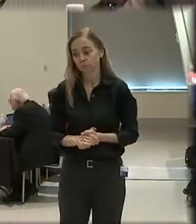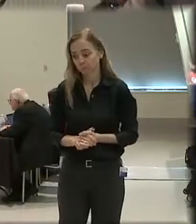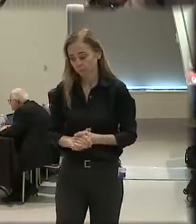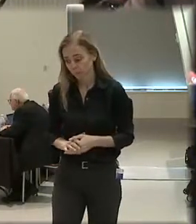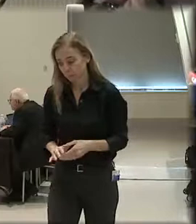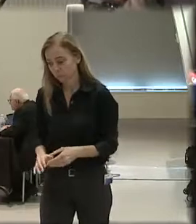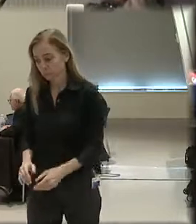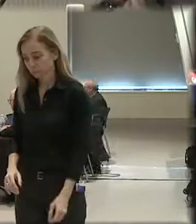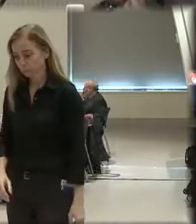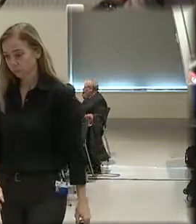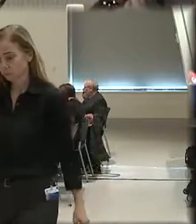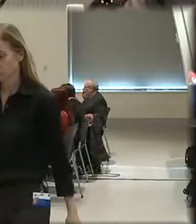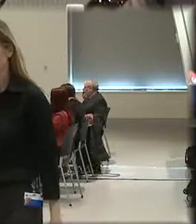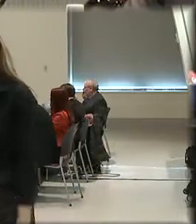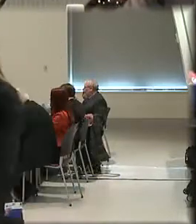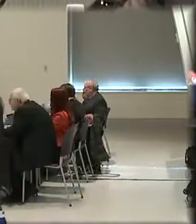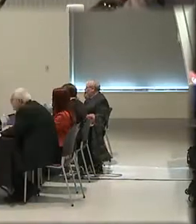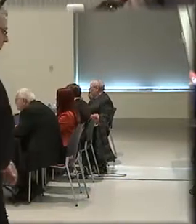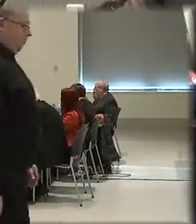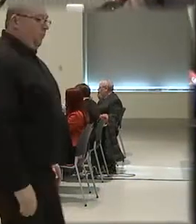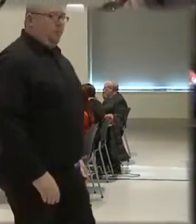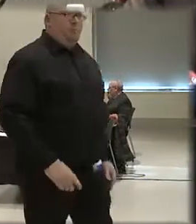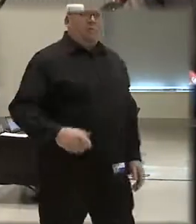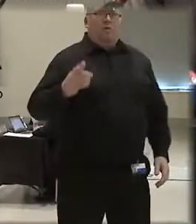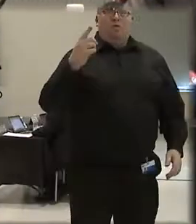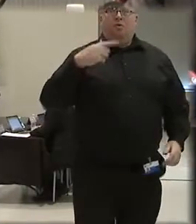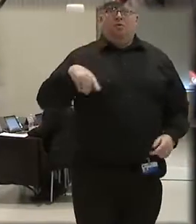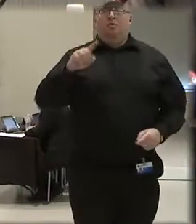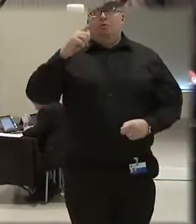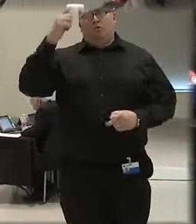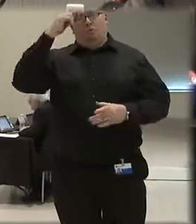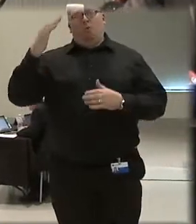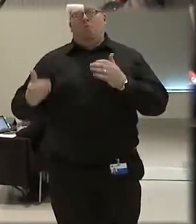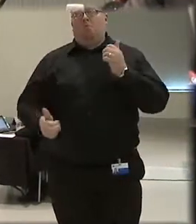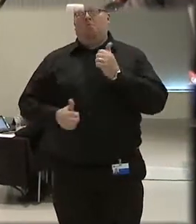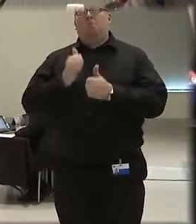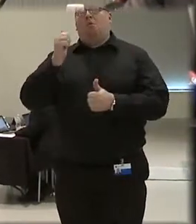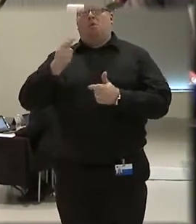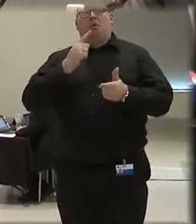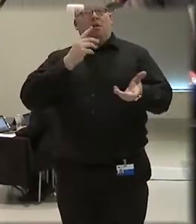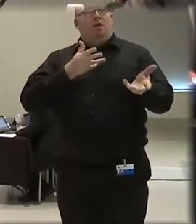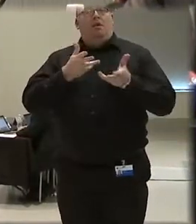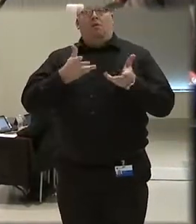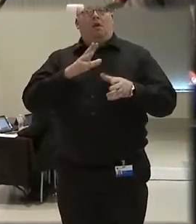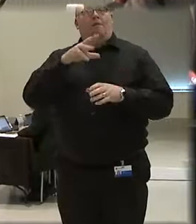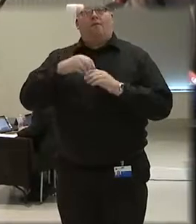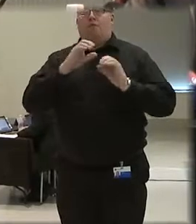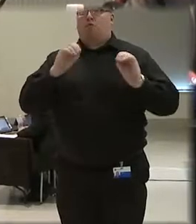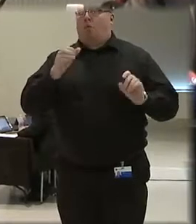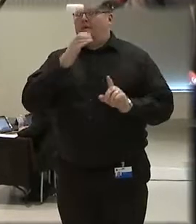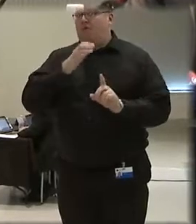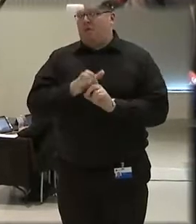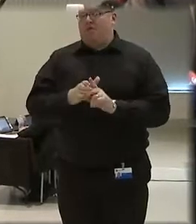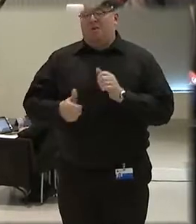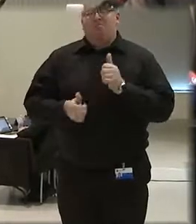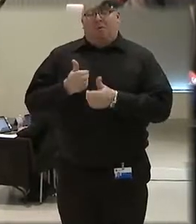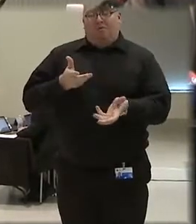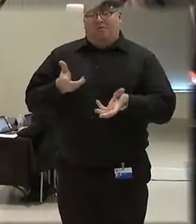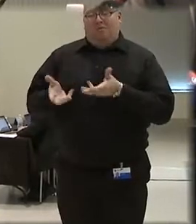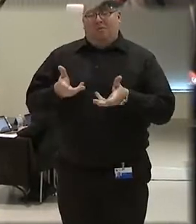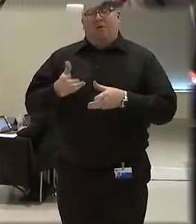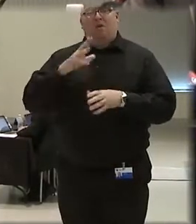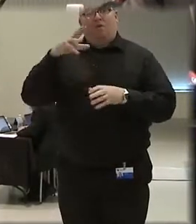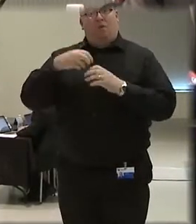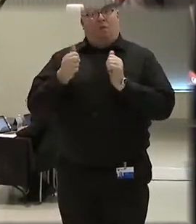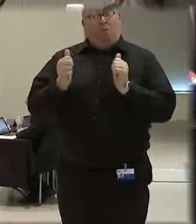But you know this. You know the vast majority of interactions result in no force, and the vast majority of interactions that result in